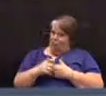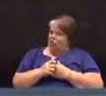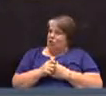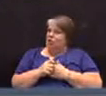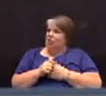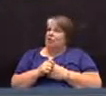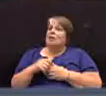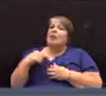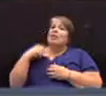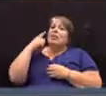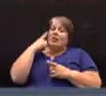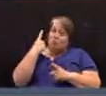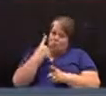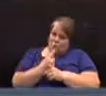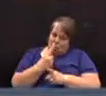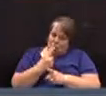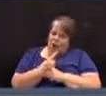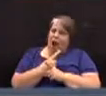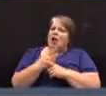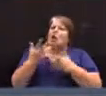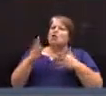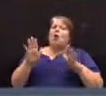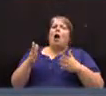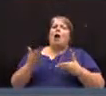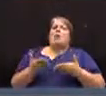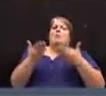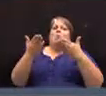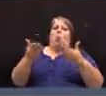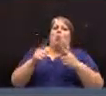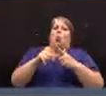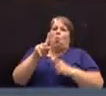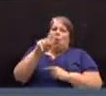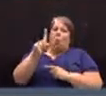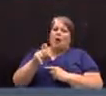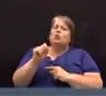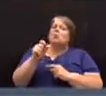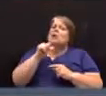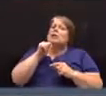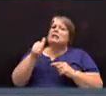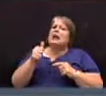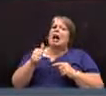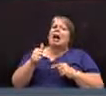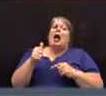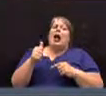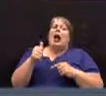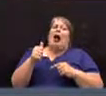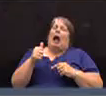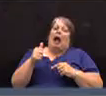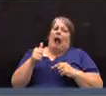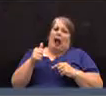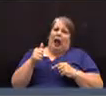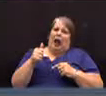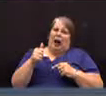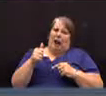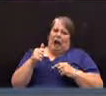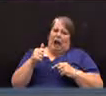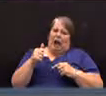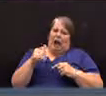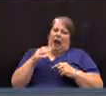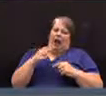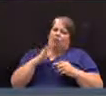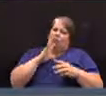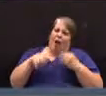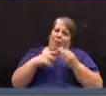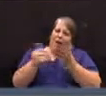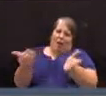Ms. Urfer, you are correct. However, he's already posed the question, so let's not retread that path if we can help.